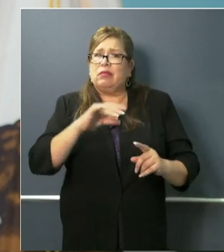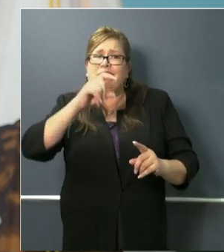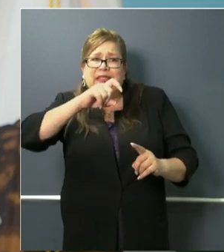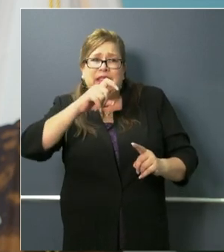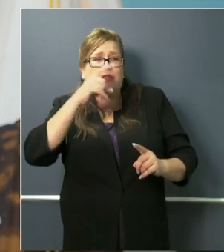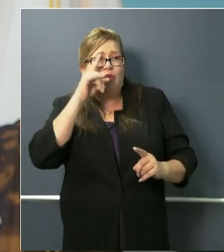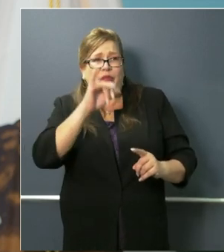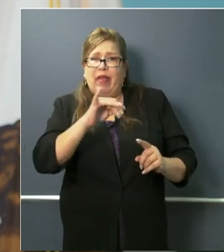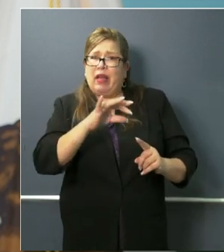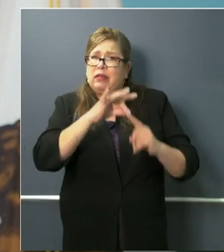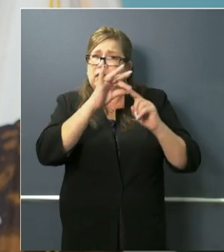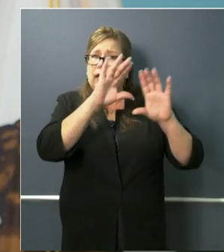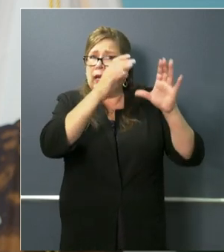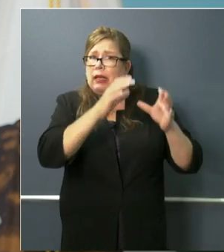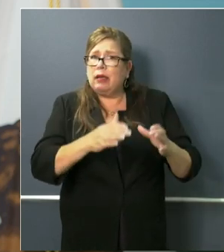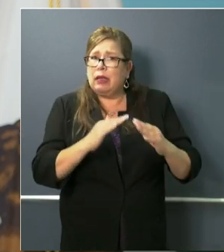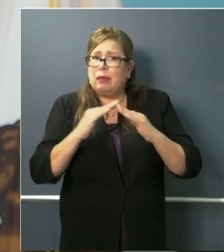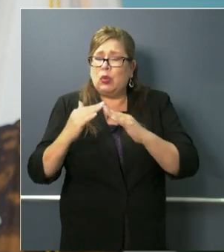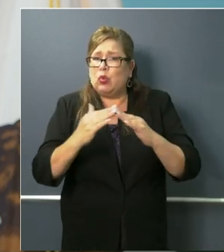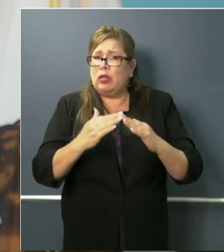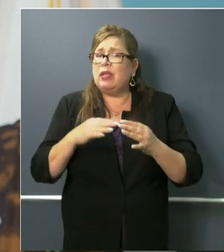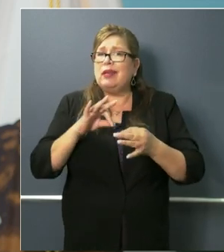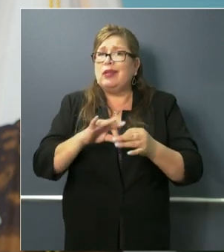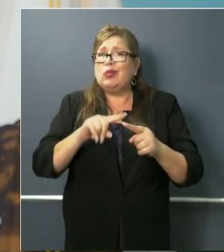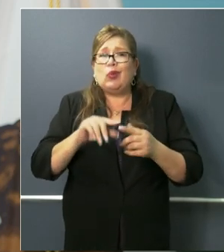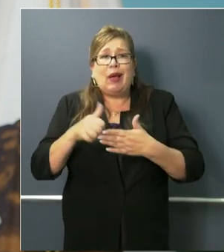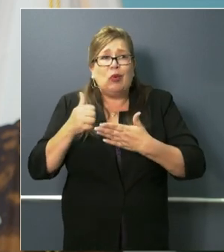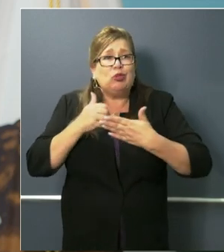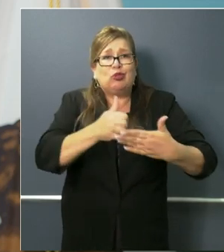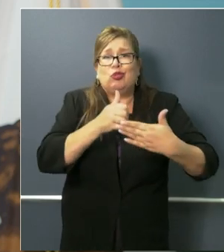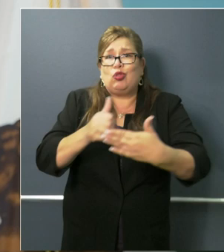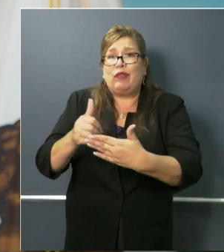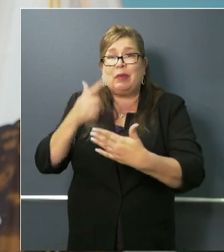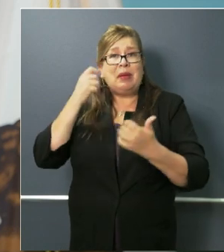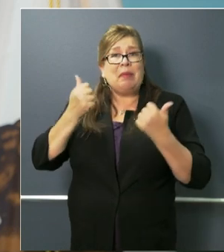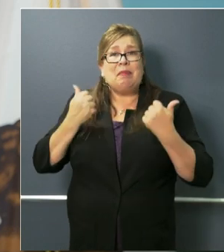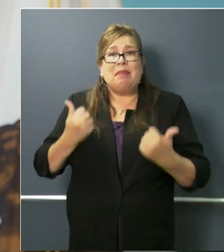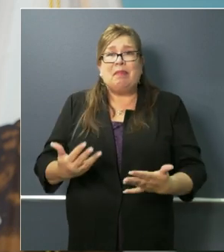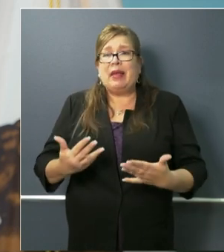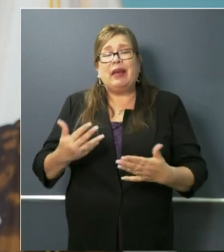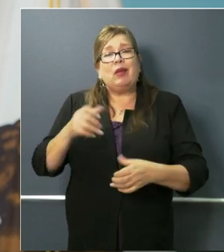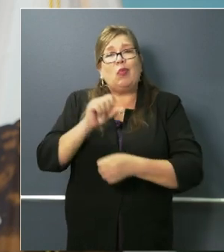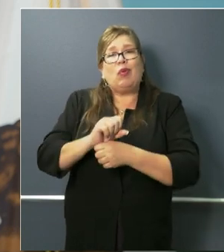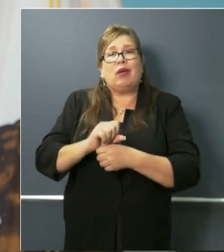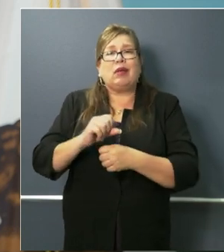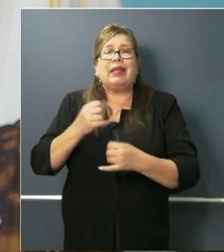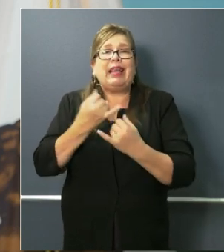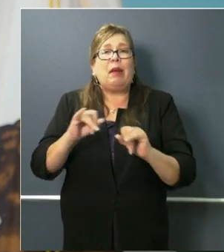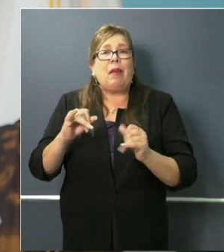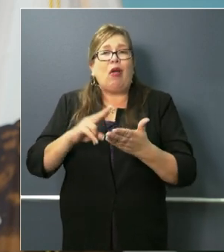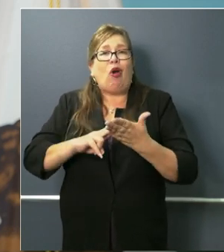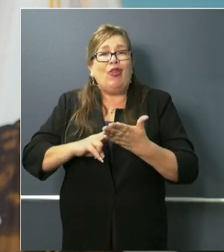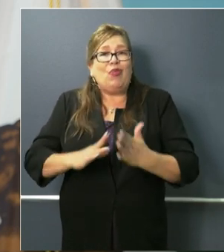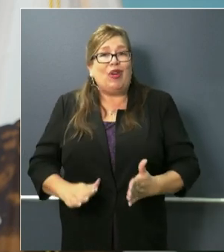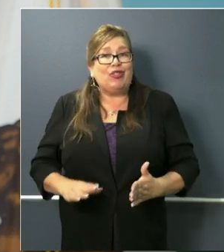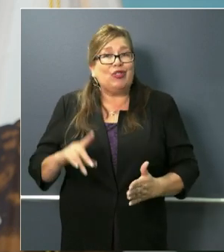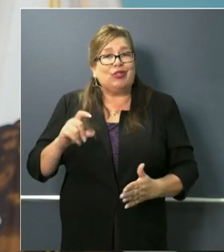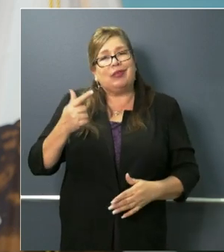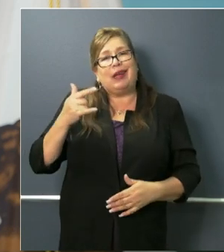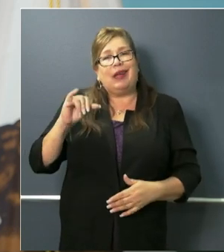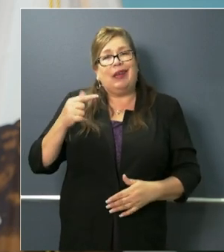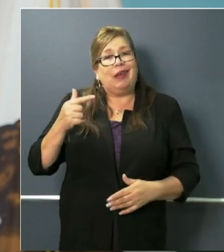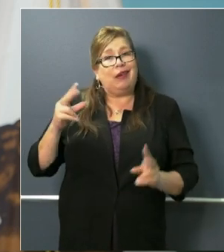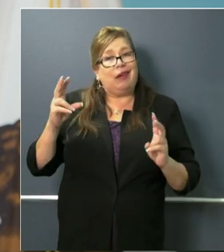in respect to relief efforts and services particularly since many are in the gig economy yeah across the spectrum